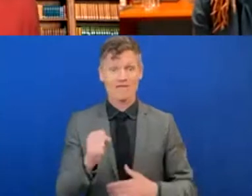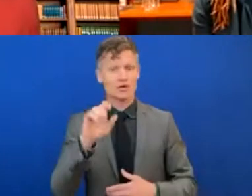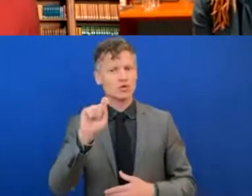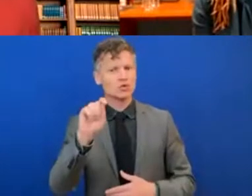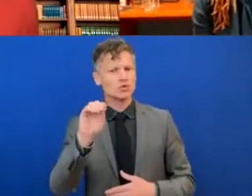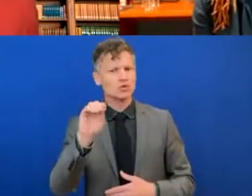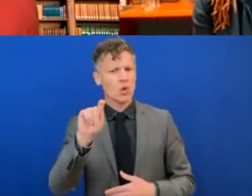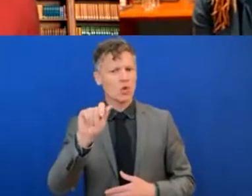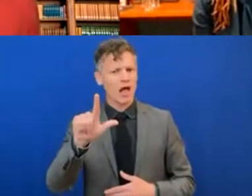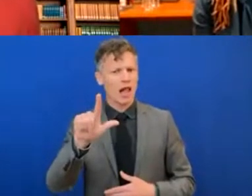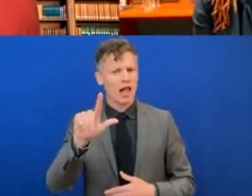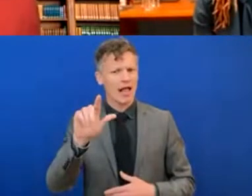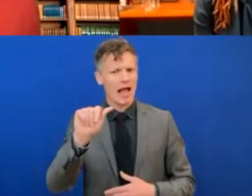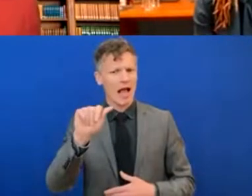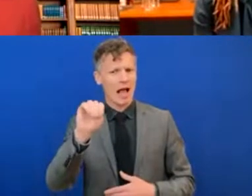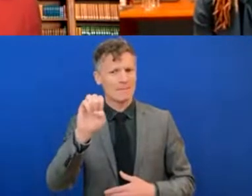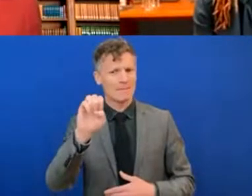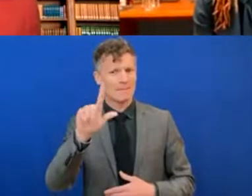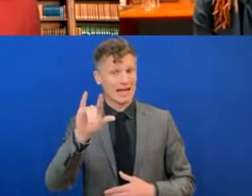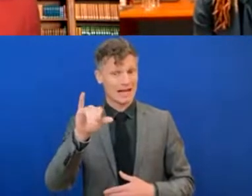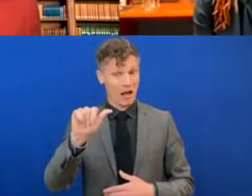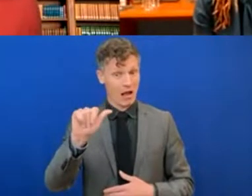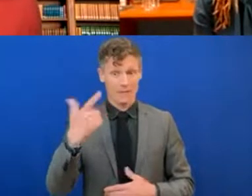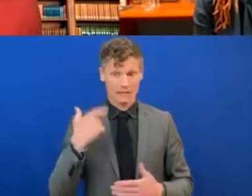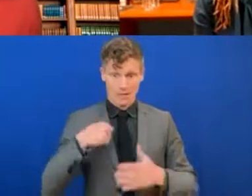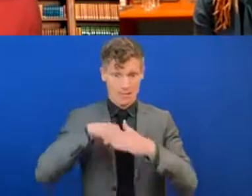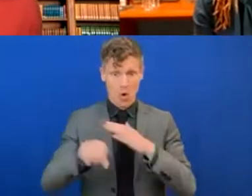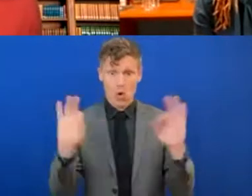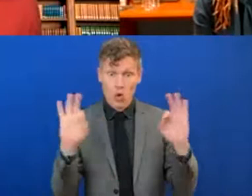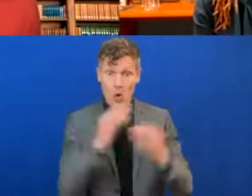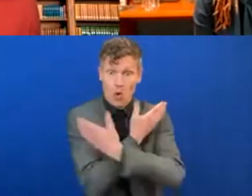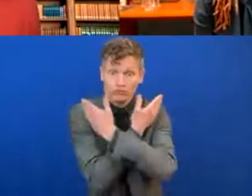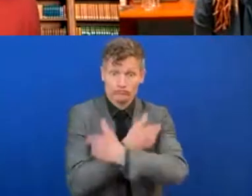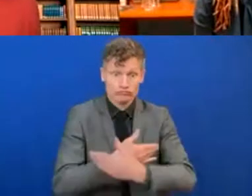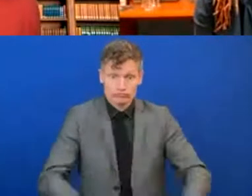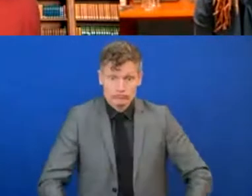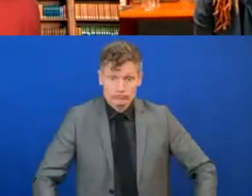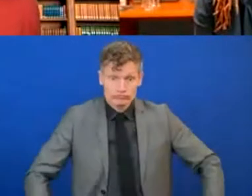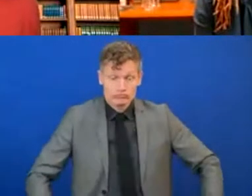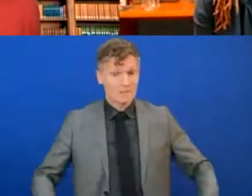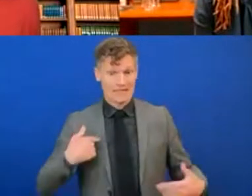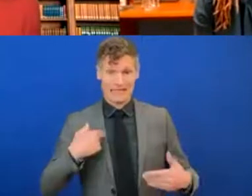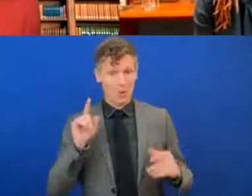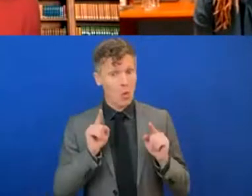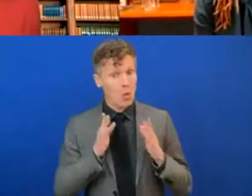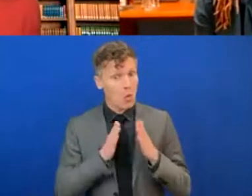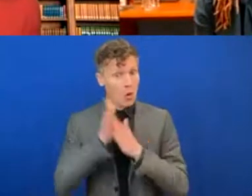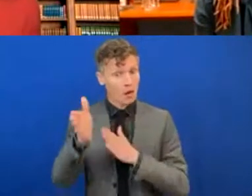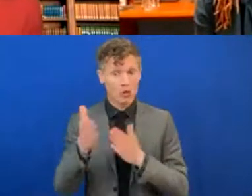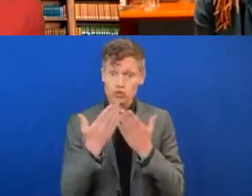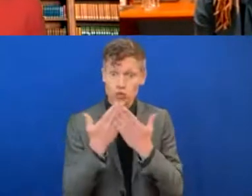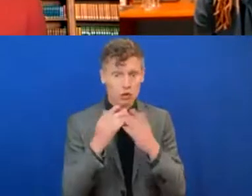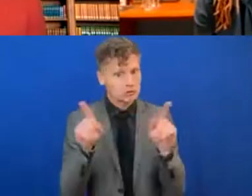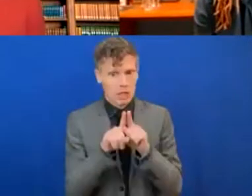I was born without all of my limbs. So, I went to school like a normal child. My parents made sure everything was drawn to plan.